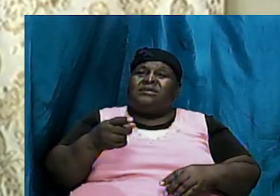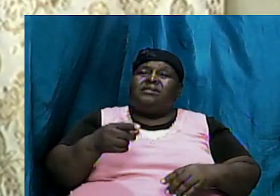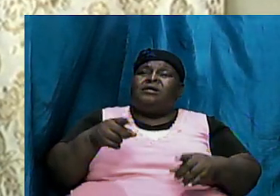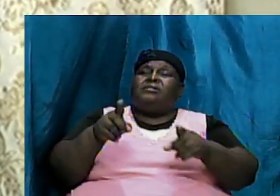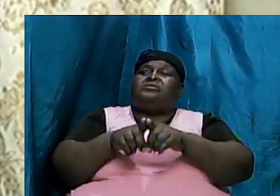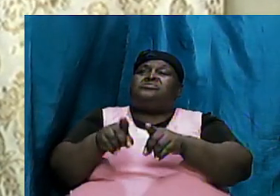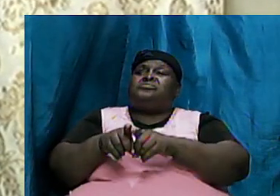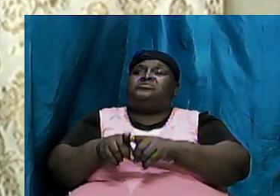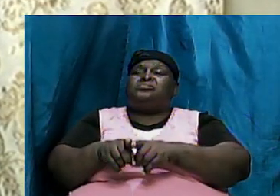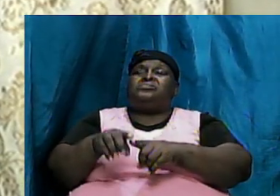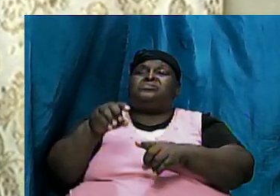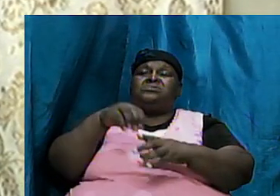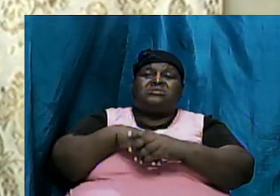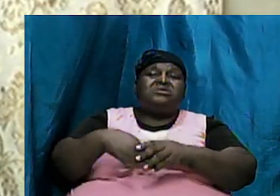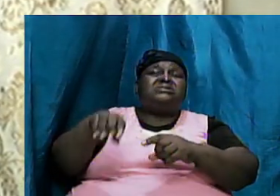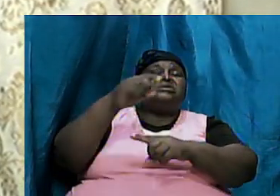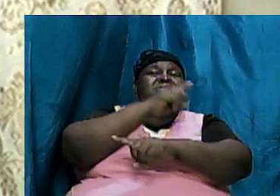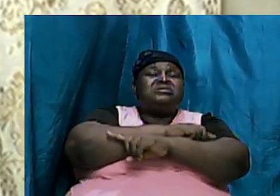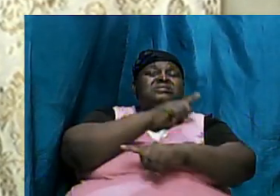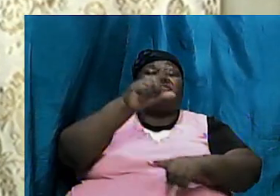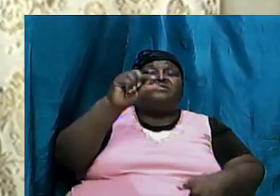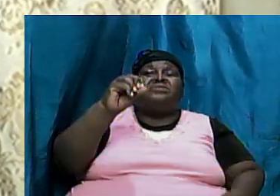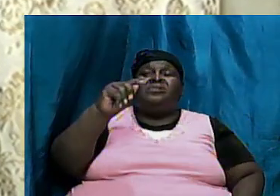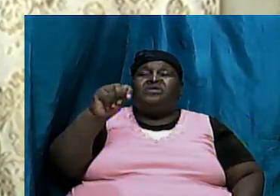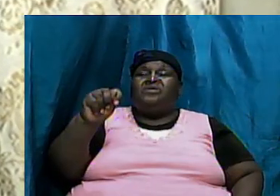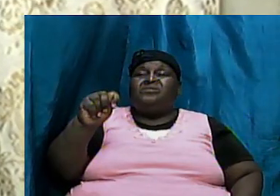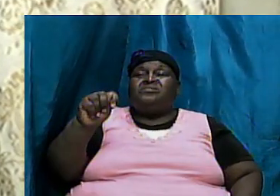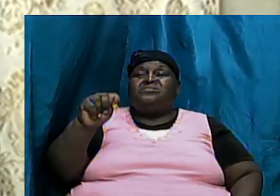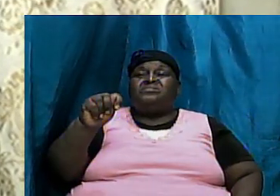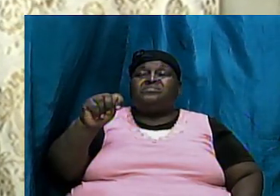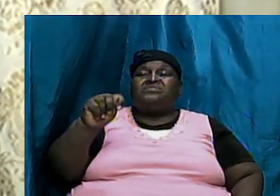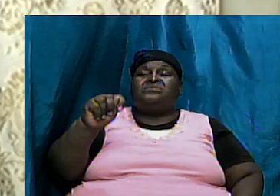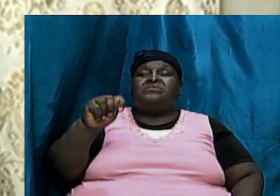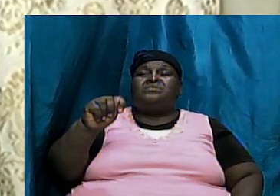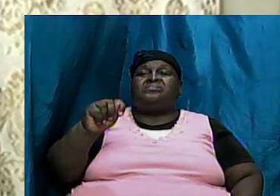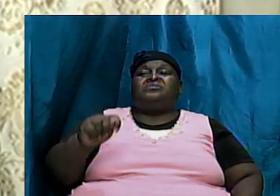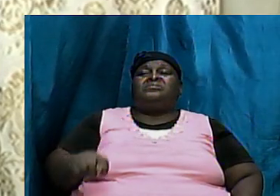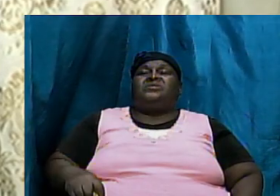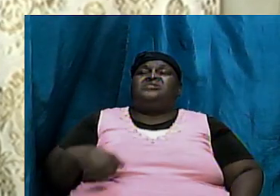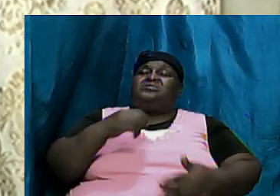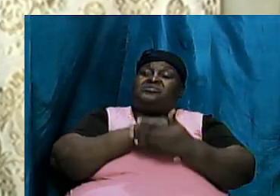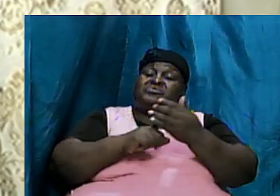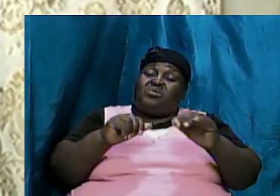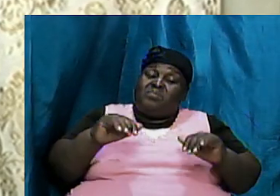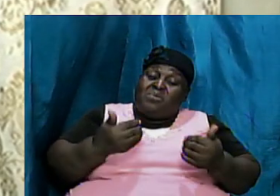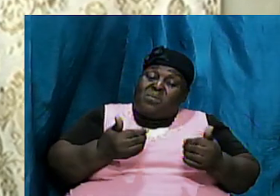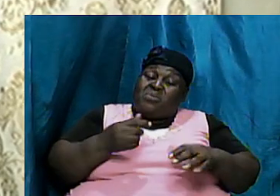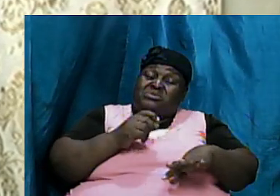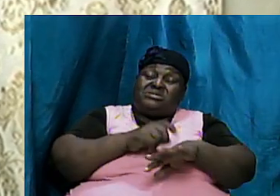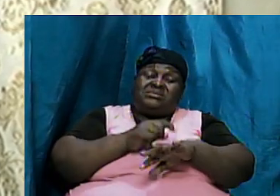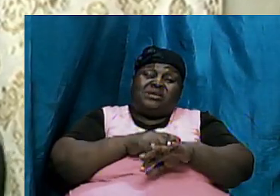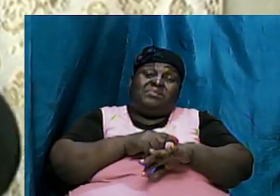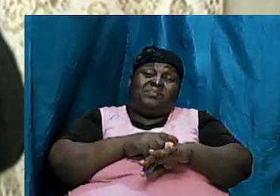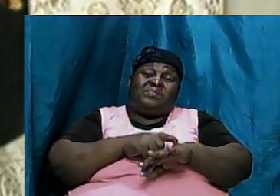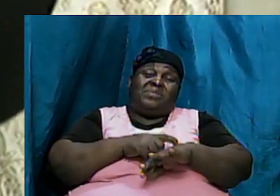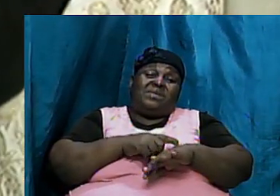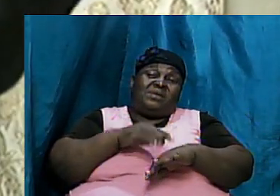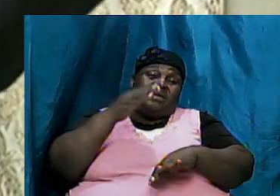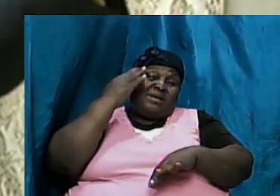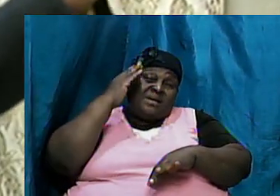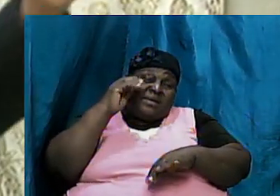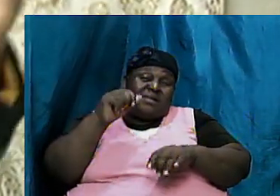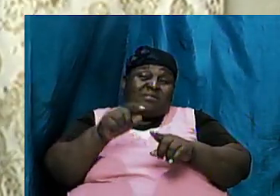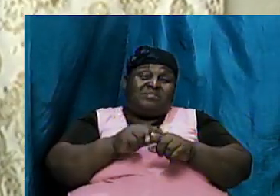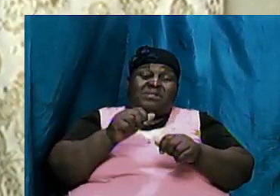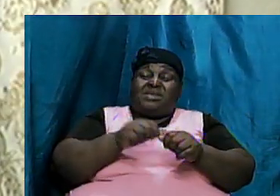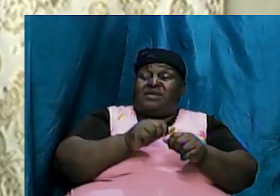it was as it was in the days of Lot and notice somehow at times it seemed like everything that was